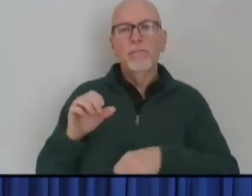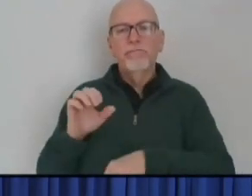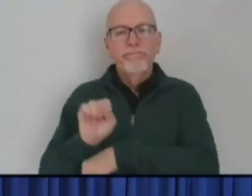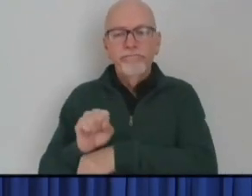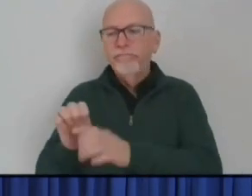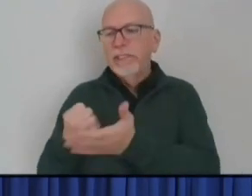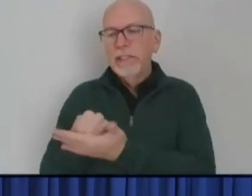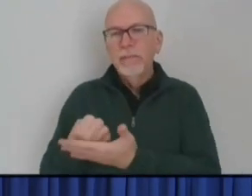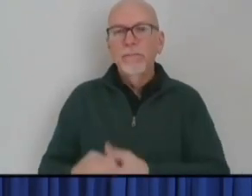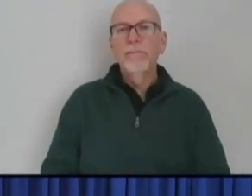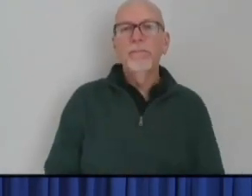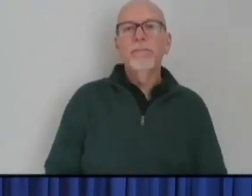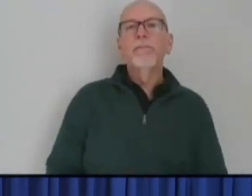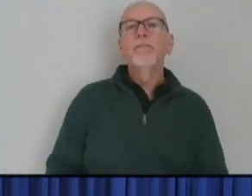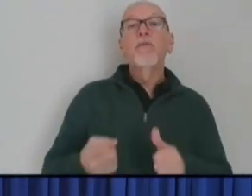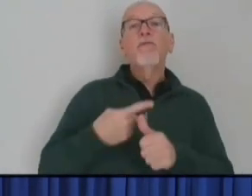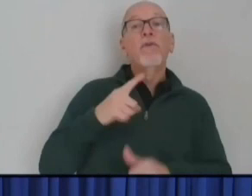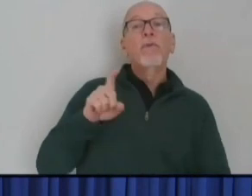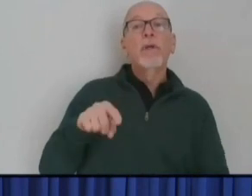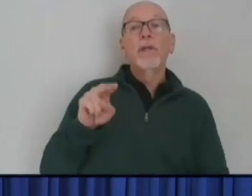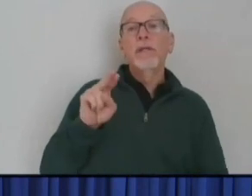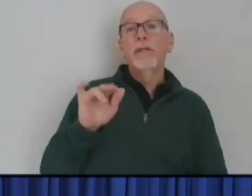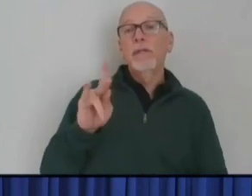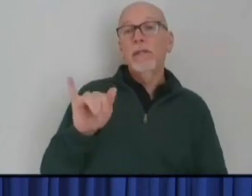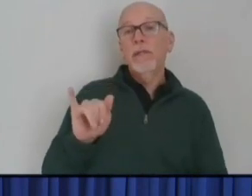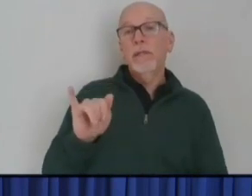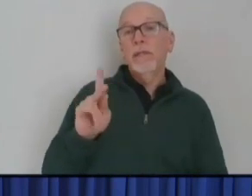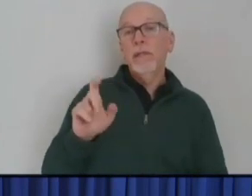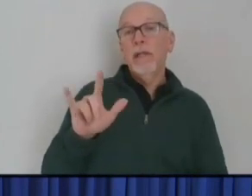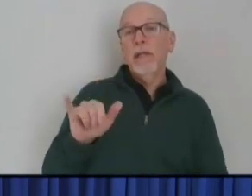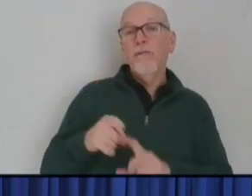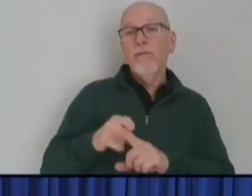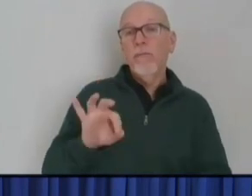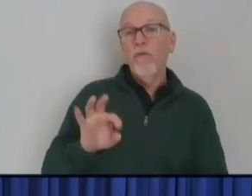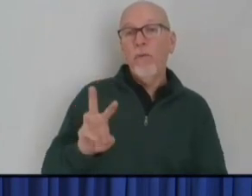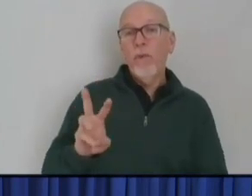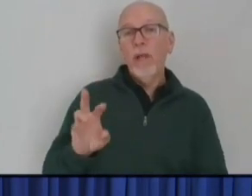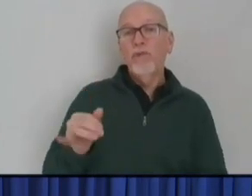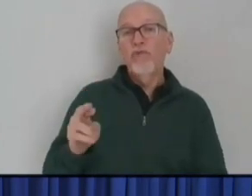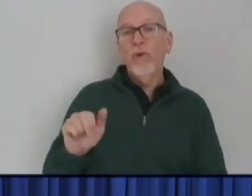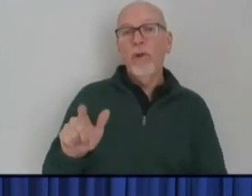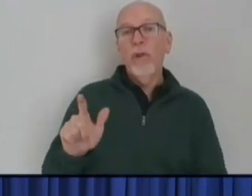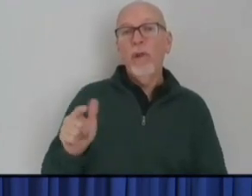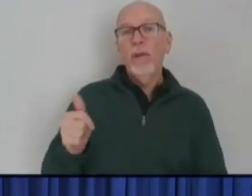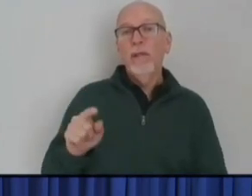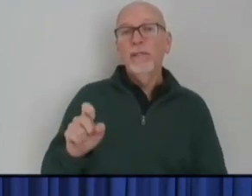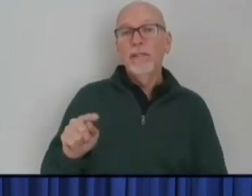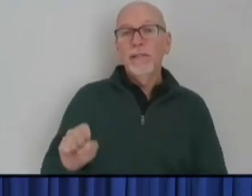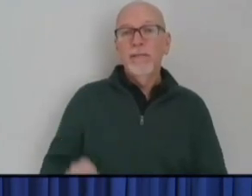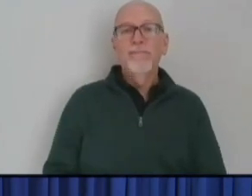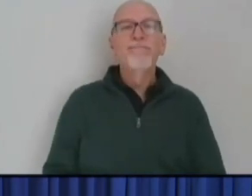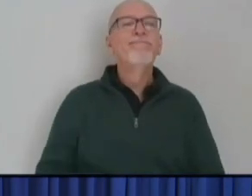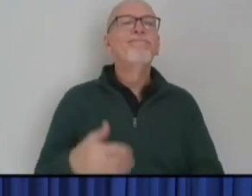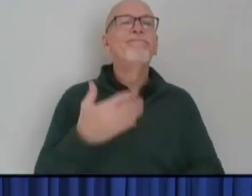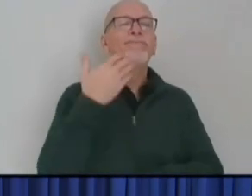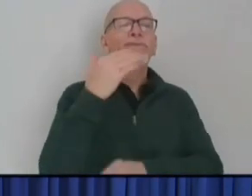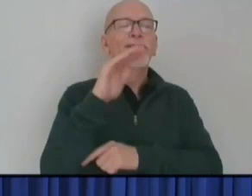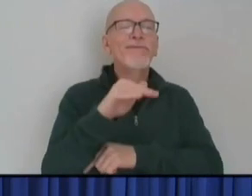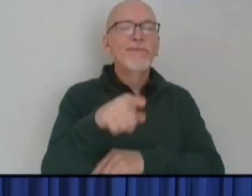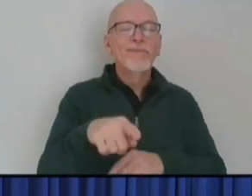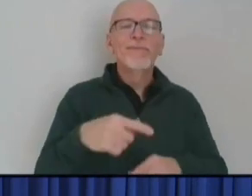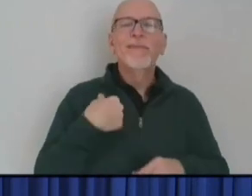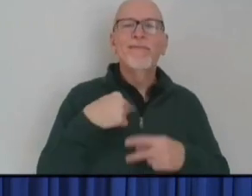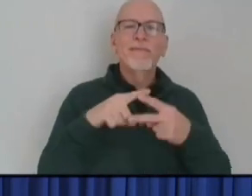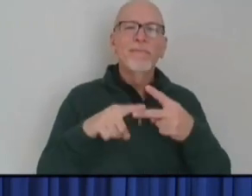Nikki Kelly with the Fort Wayne Journal-Gazette. Good afternoon, Nikki. Good afternoon, Governor. I have a couple quick questions.